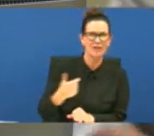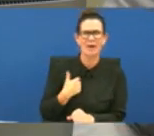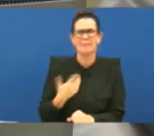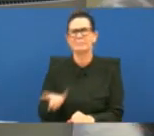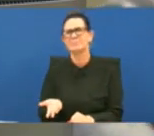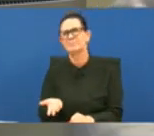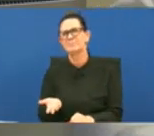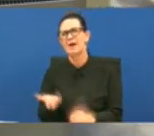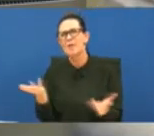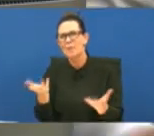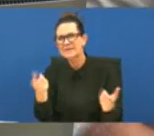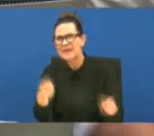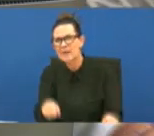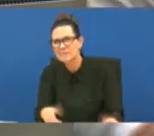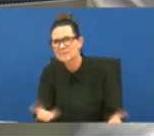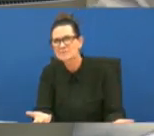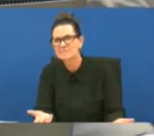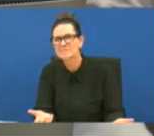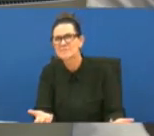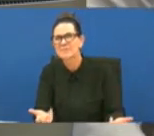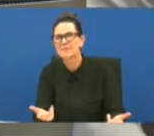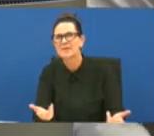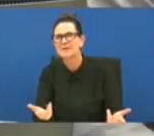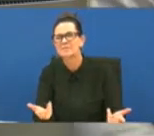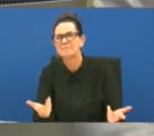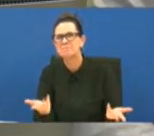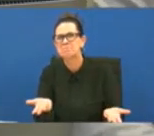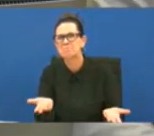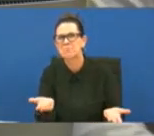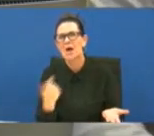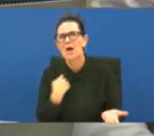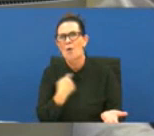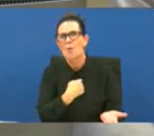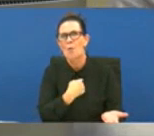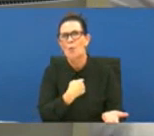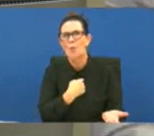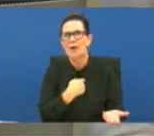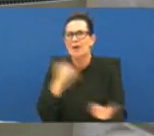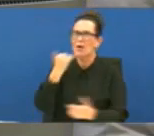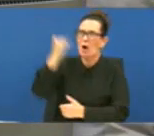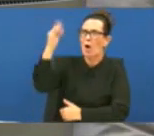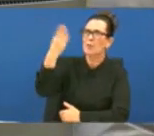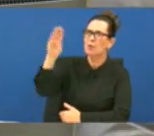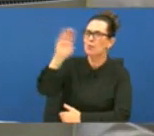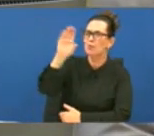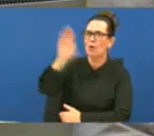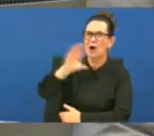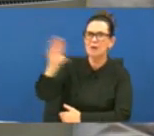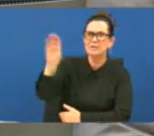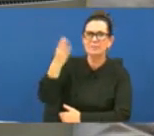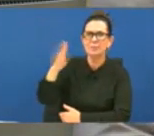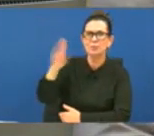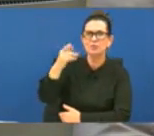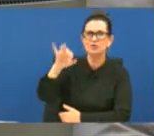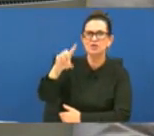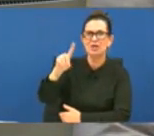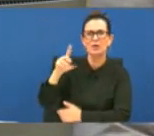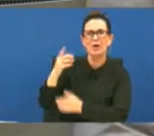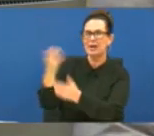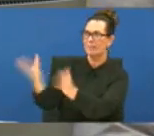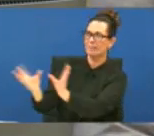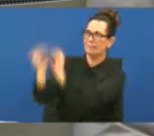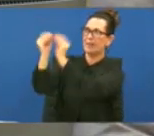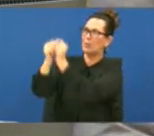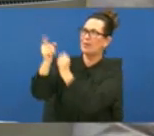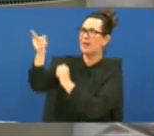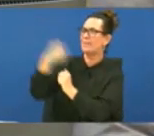where are we at we can call the heads of blue cross blue shield as soon as we walk out of this meeting get a meeting with them and ask